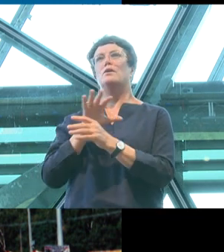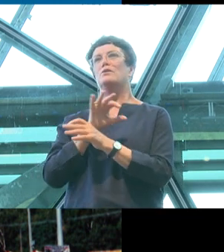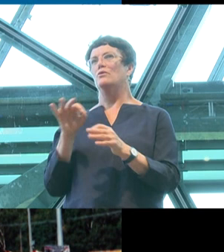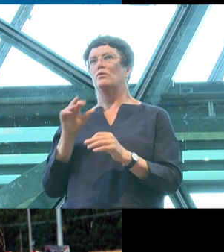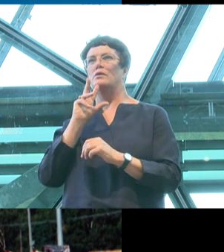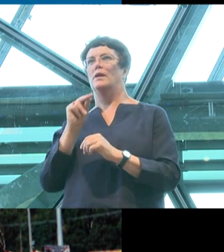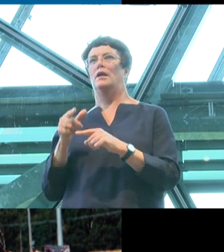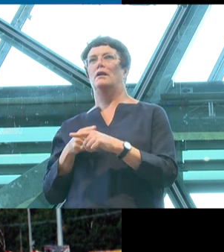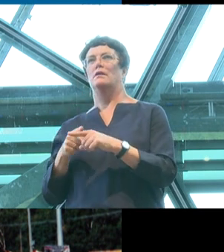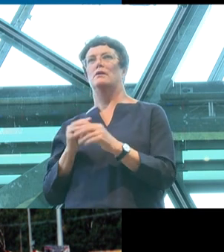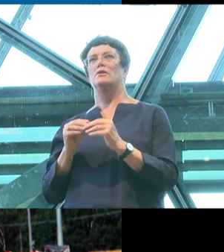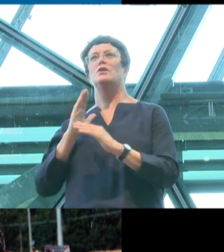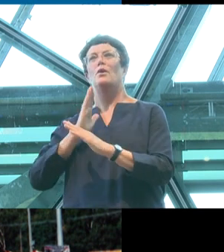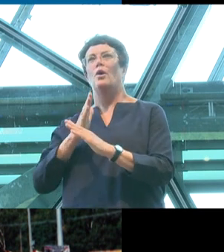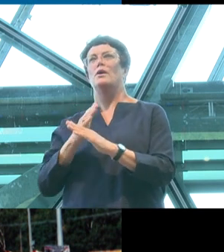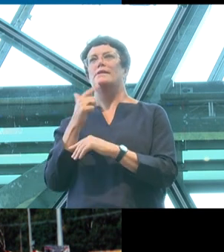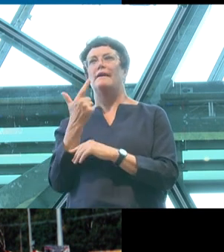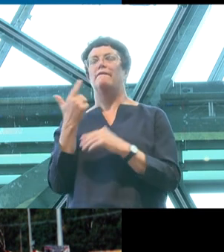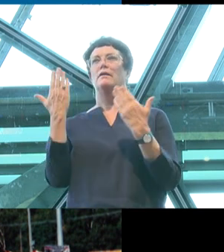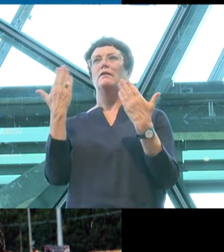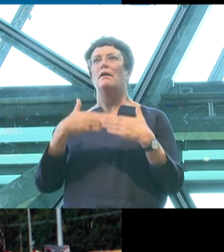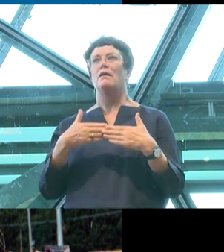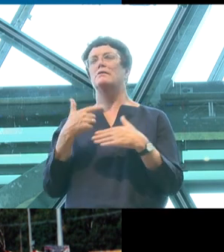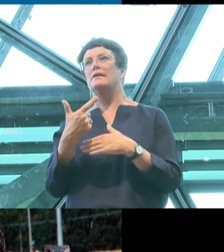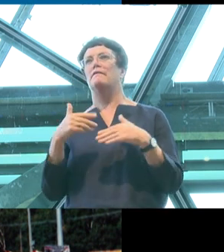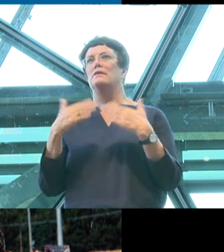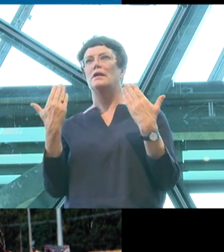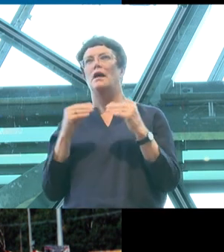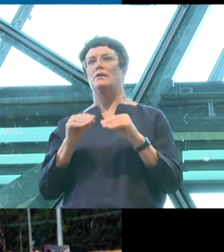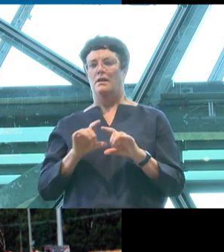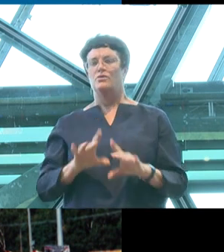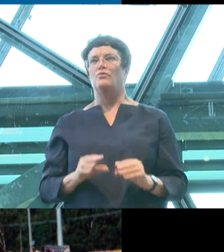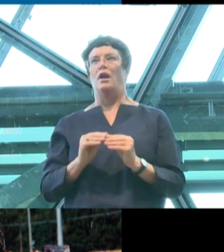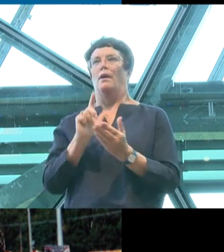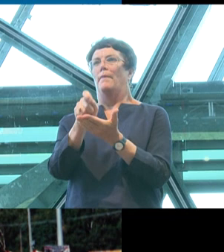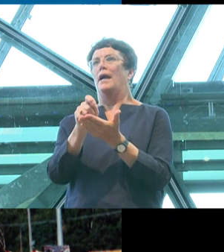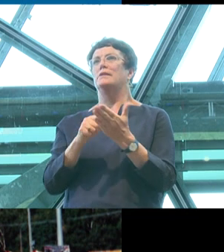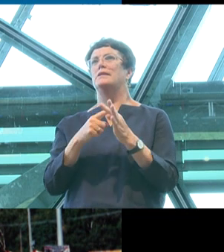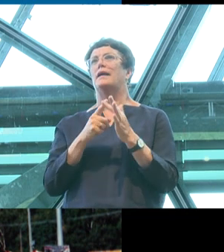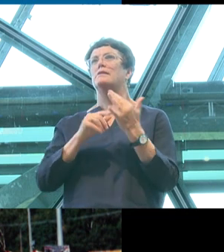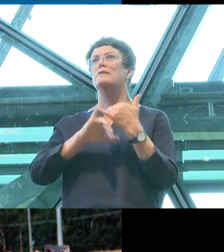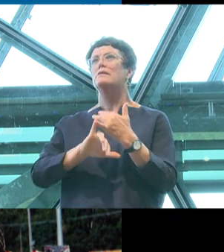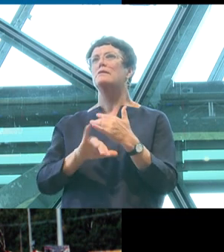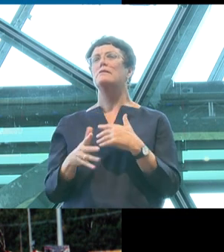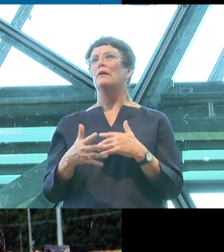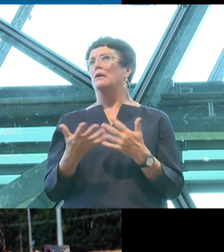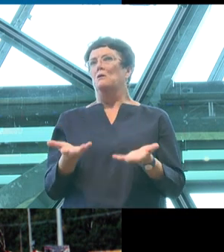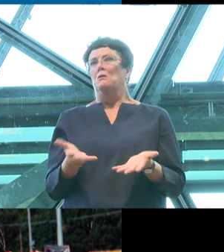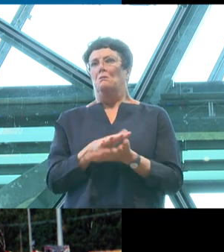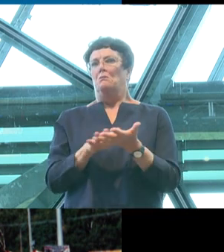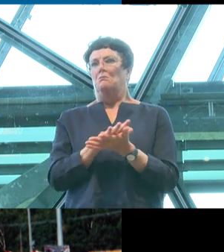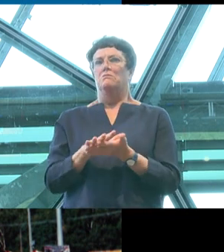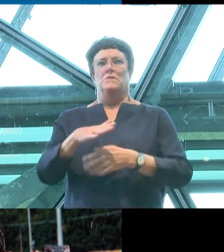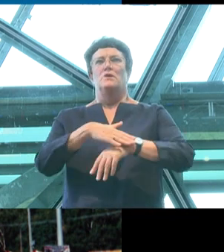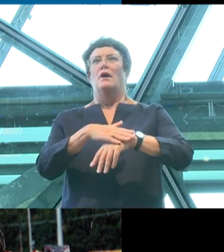seven nights and days in this country, paid her taxes and therefore didn't really have time for English classes. And by the way,